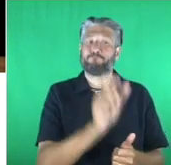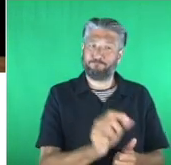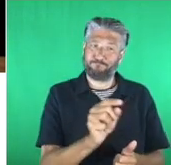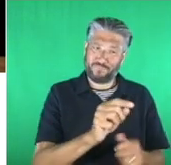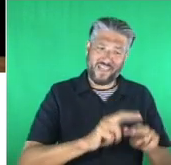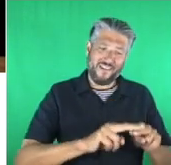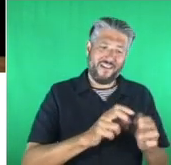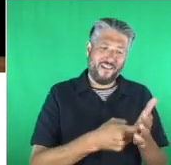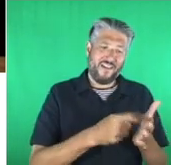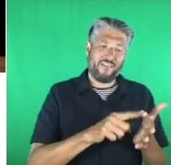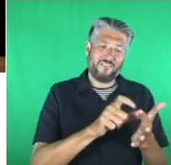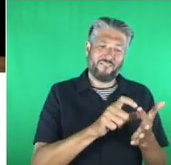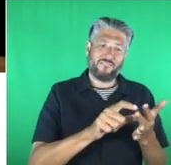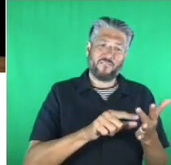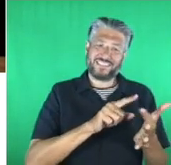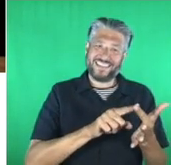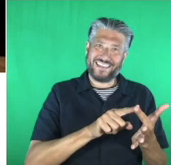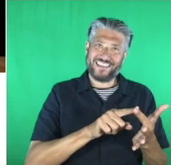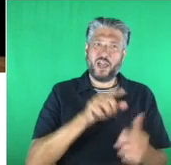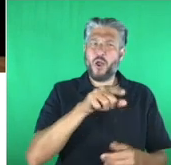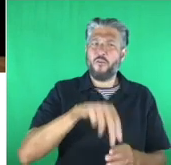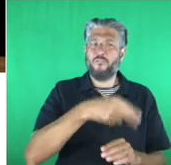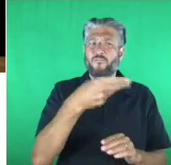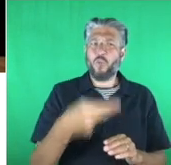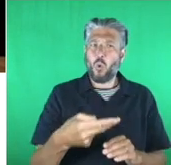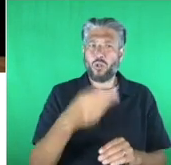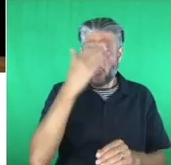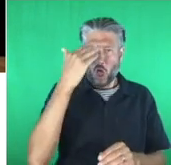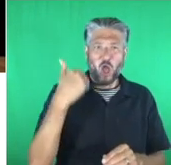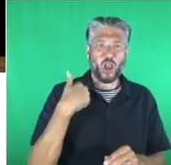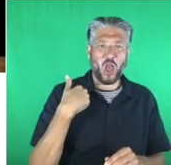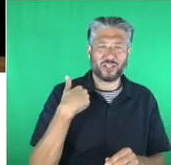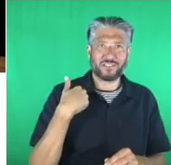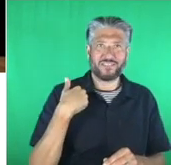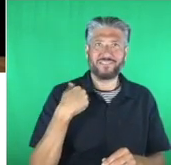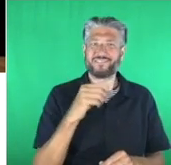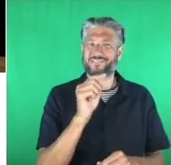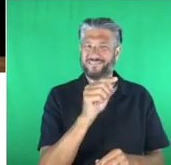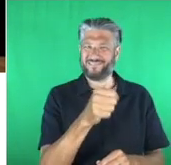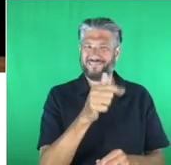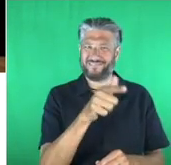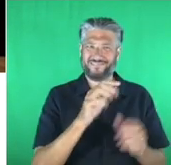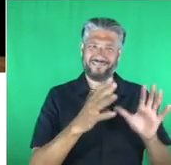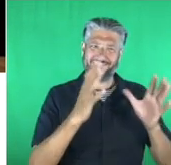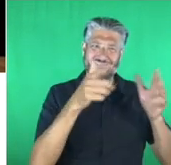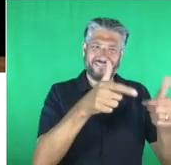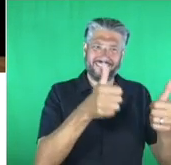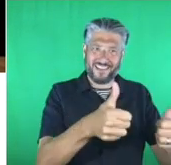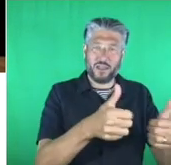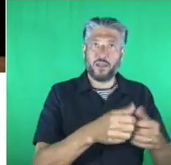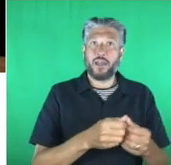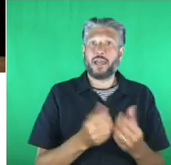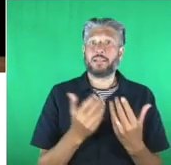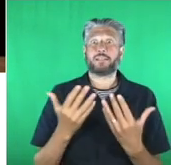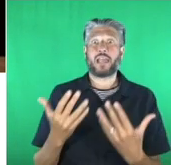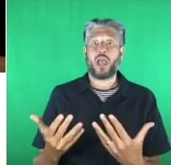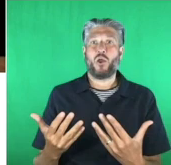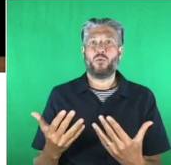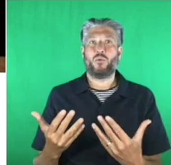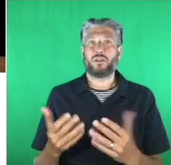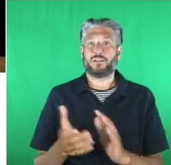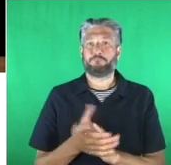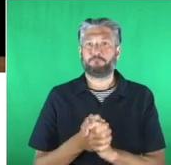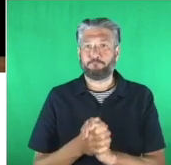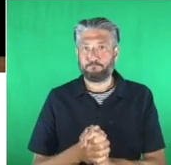so congratulations freddie everybody congratulations now without further ado who is